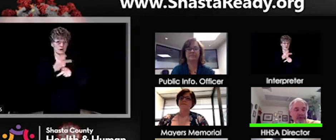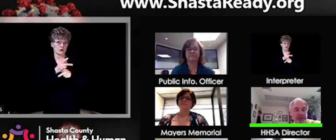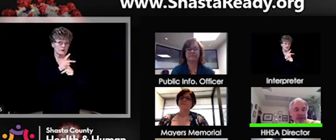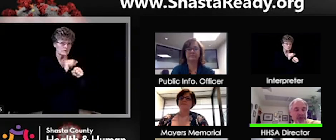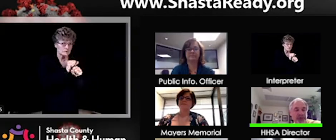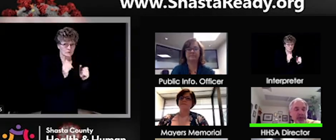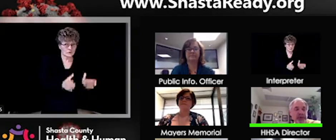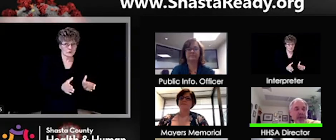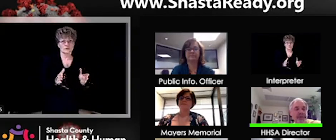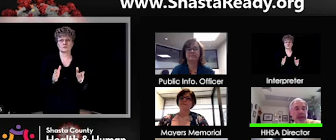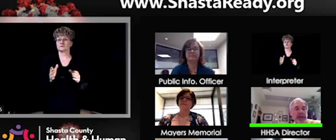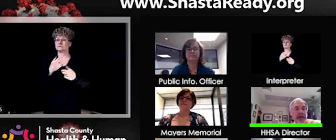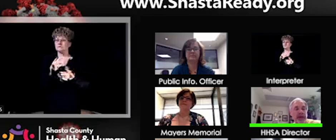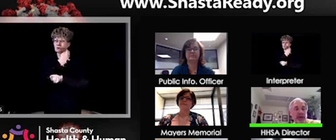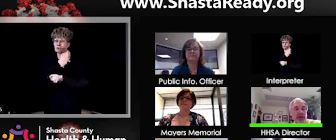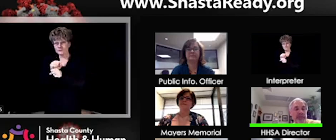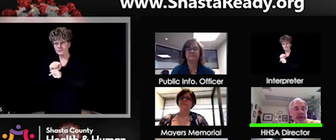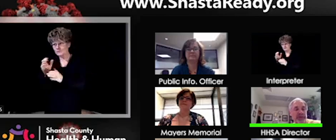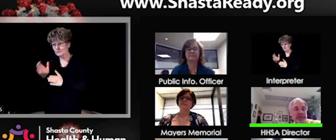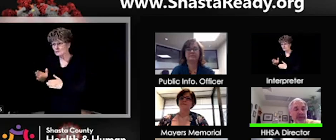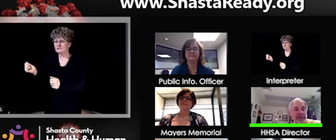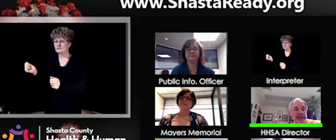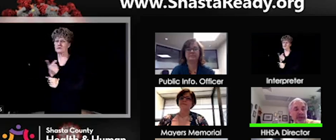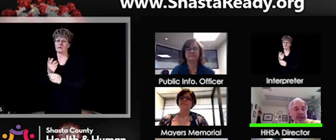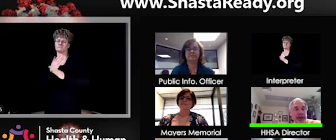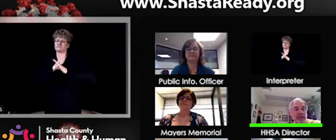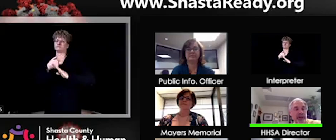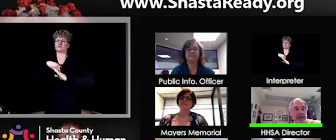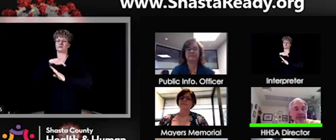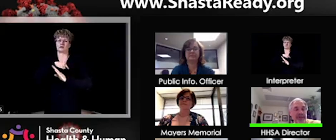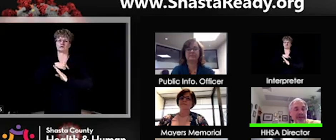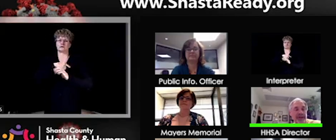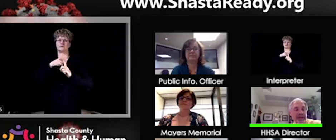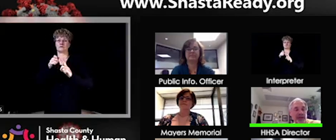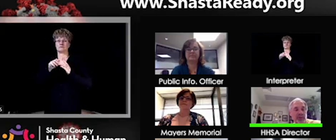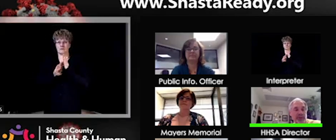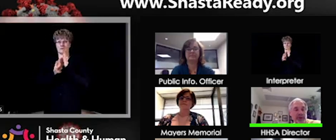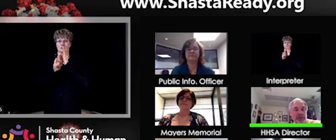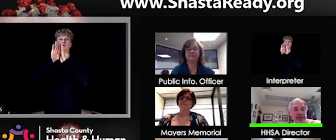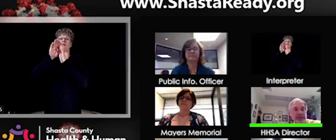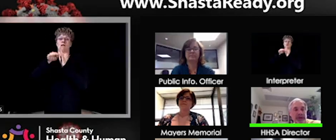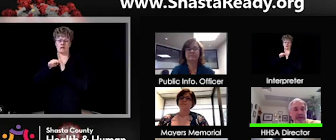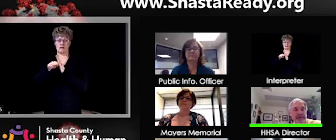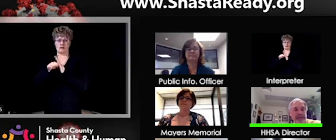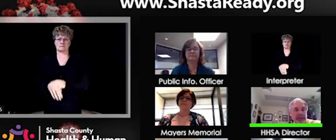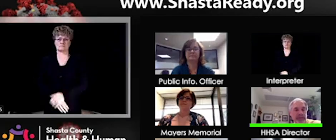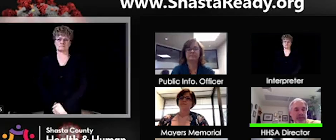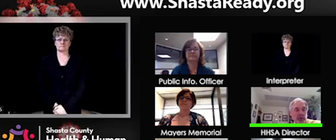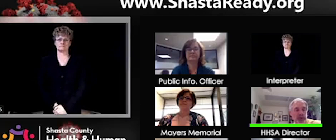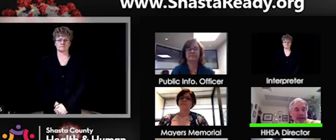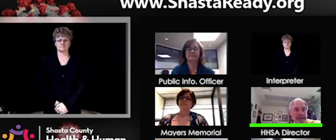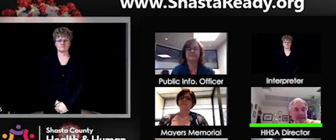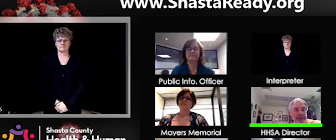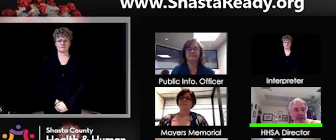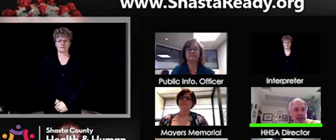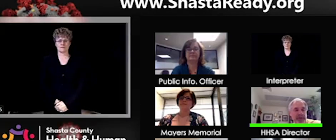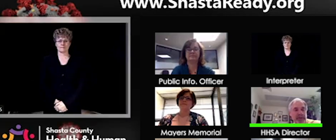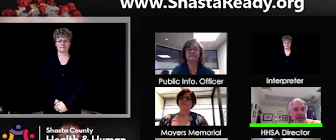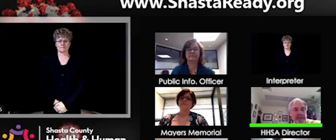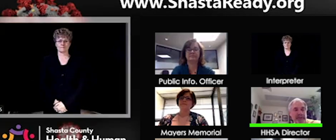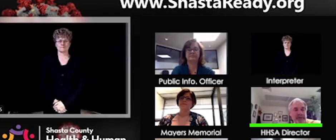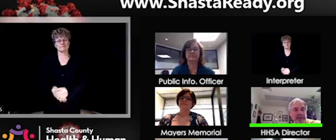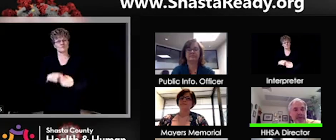community and prepare for surge. I also wanted to mention that it is mental health month and normally we have some celebratory